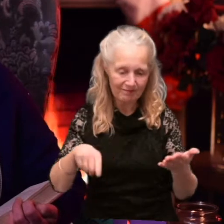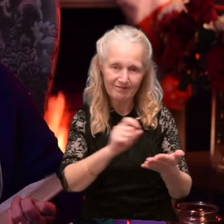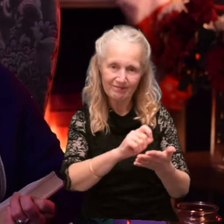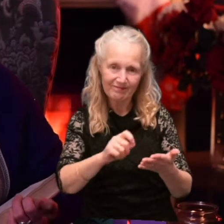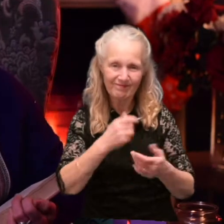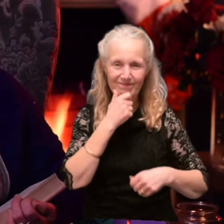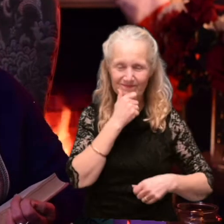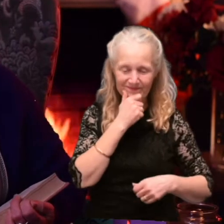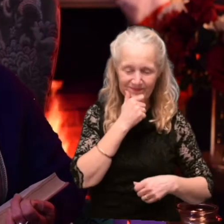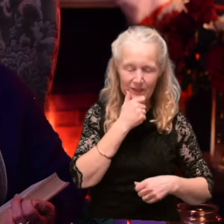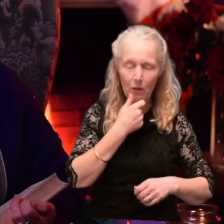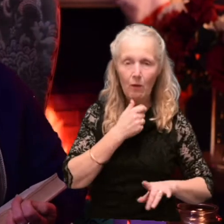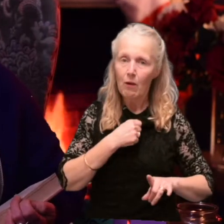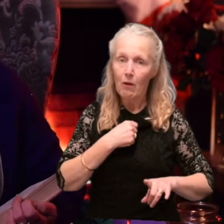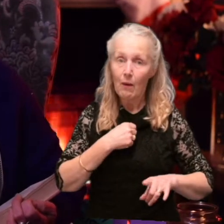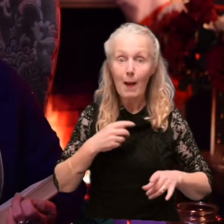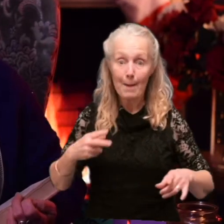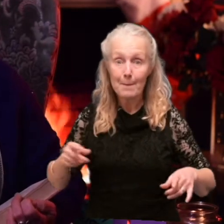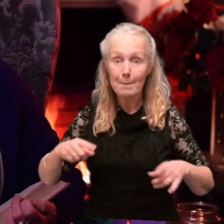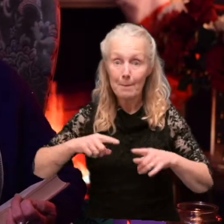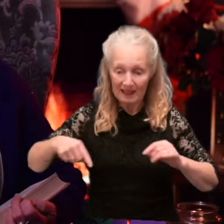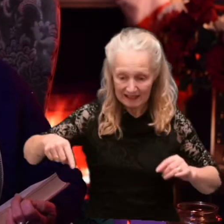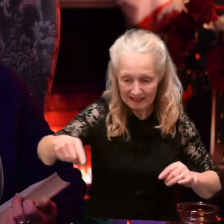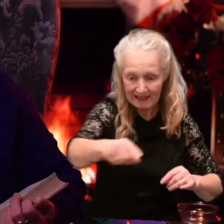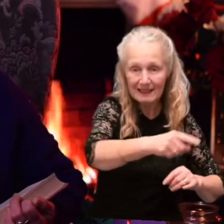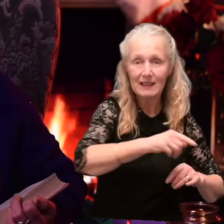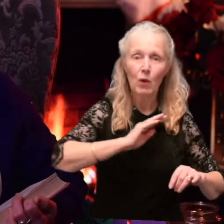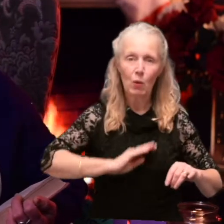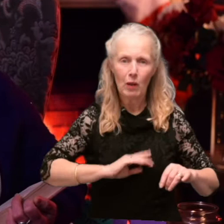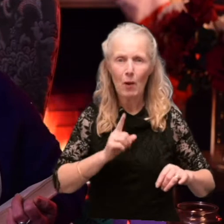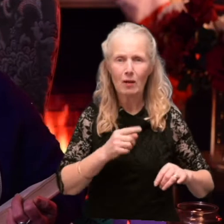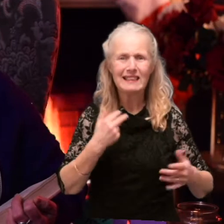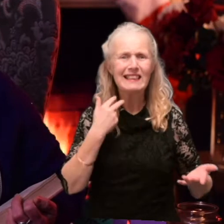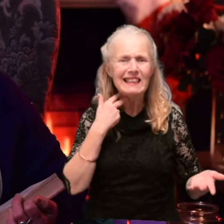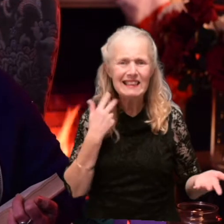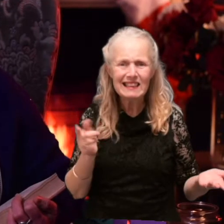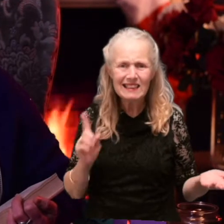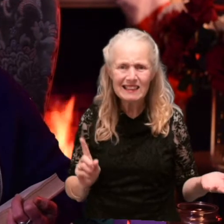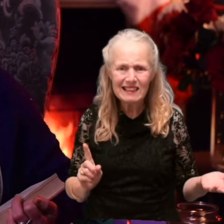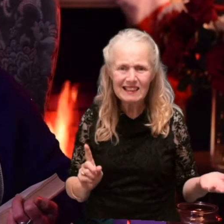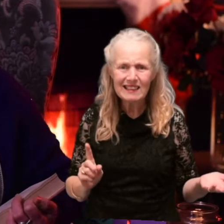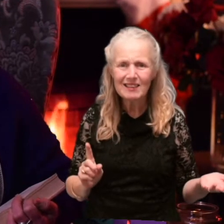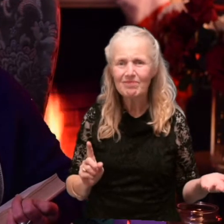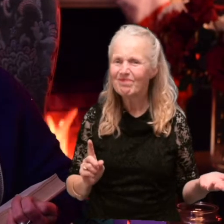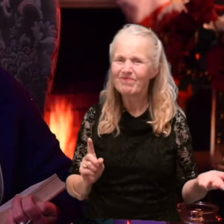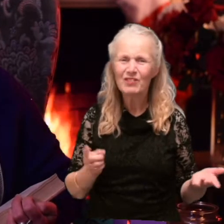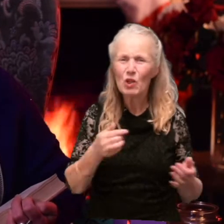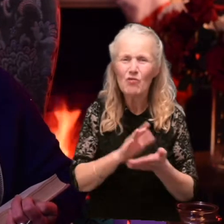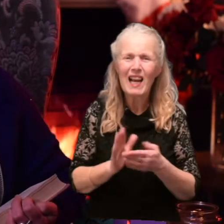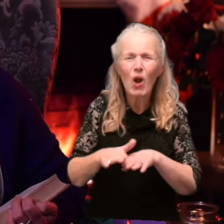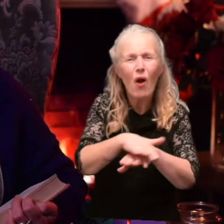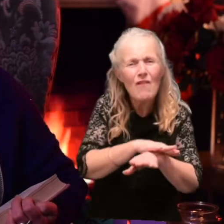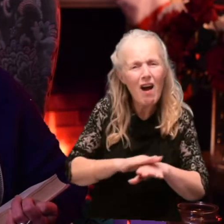it was a relief that the pattern went all the way around. But it was a disappointment that it didn't really cover the table.